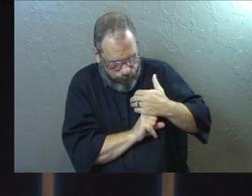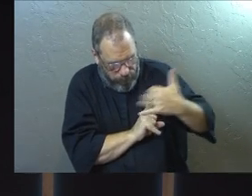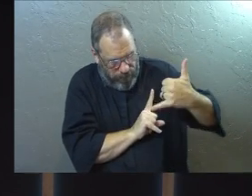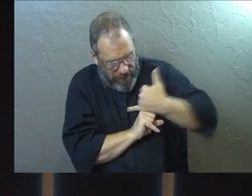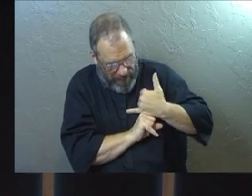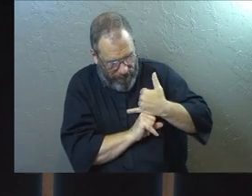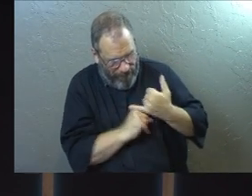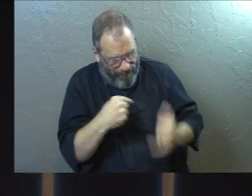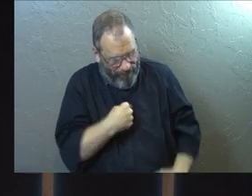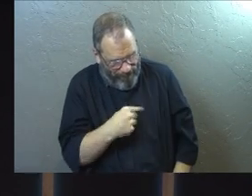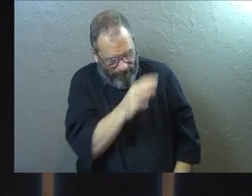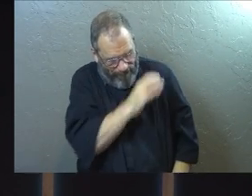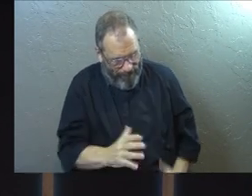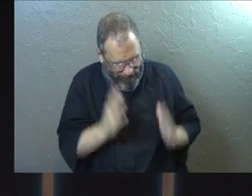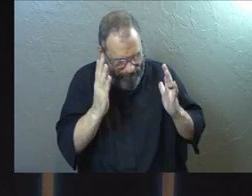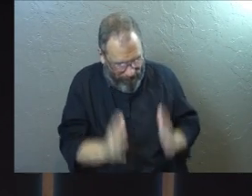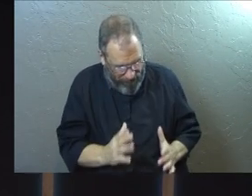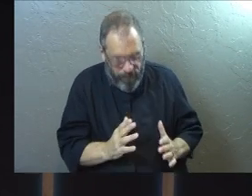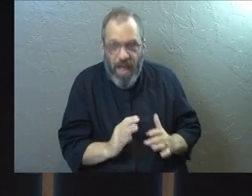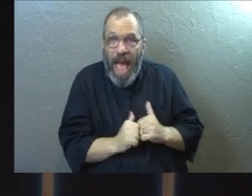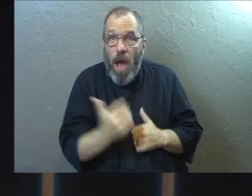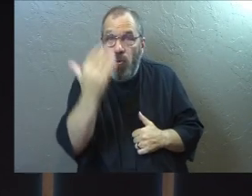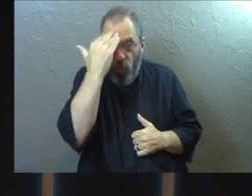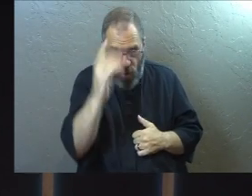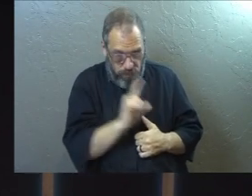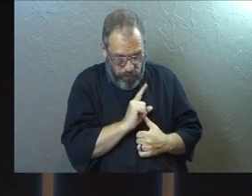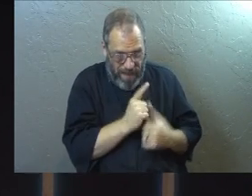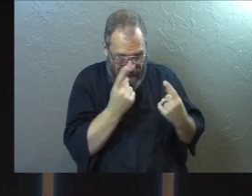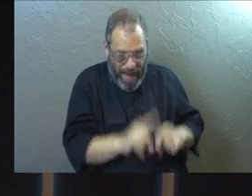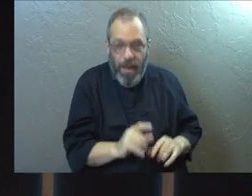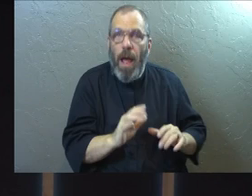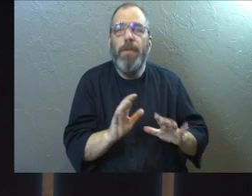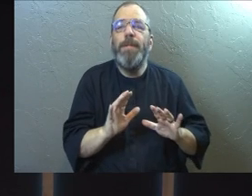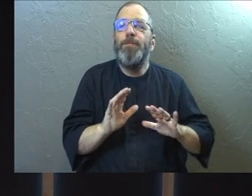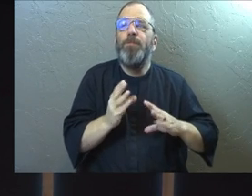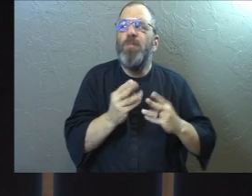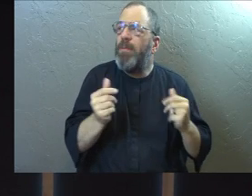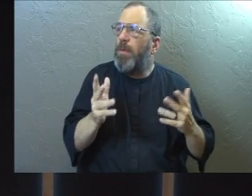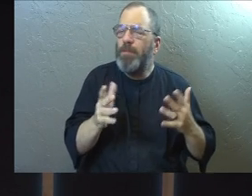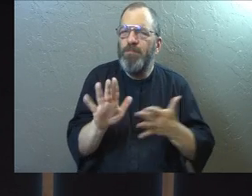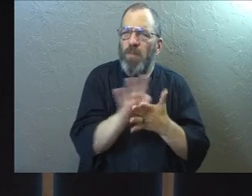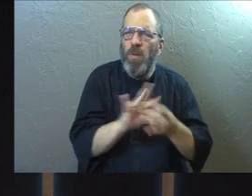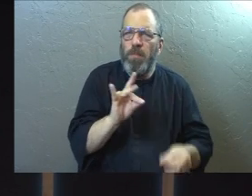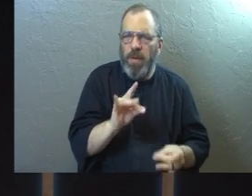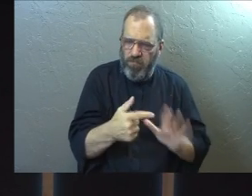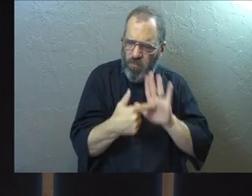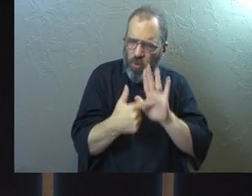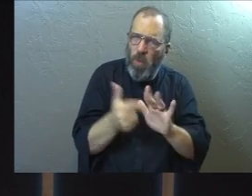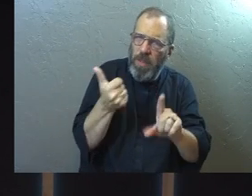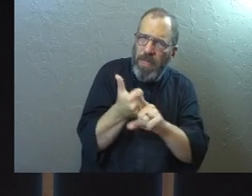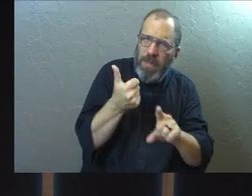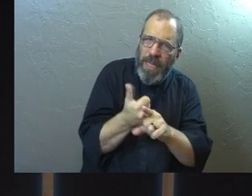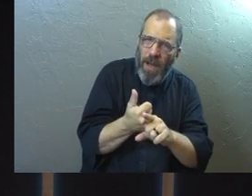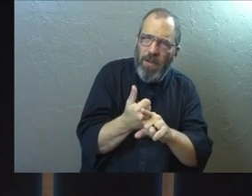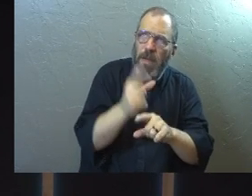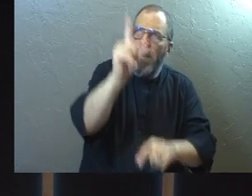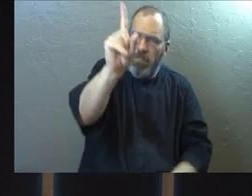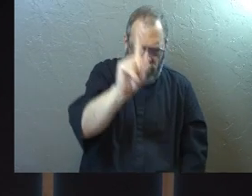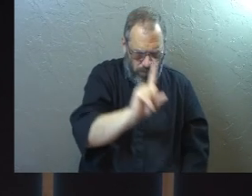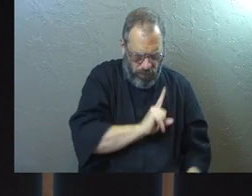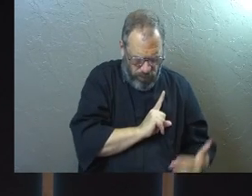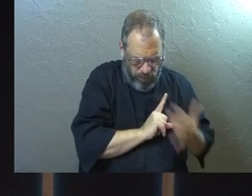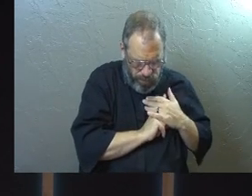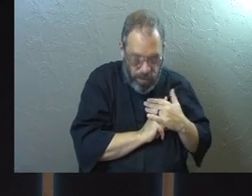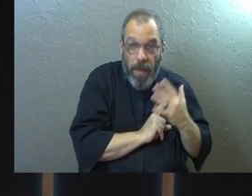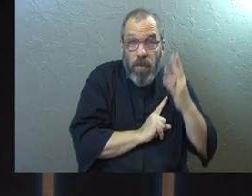an actual Christian right here. And how do you know that that's happened? Well, there's several ways that the Holy Spirit shows himself as he comes